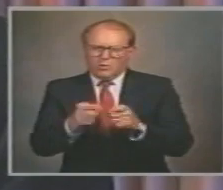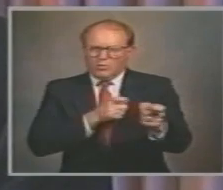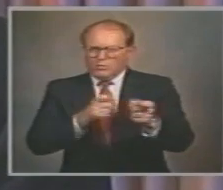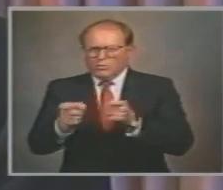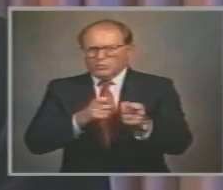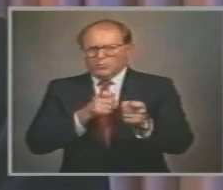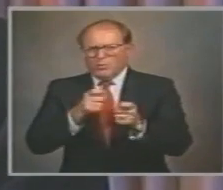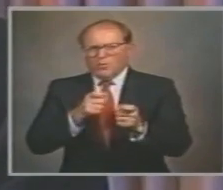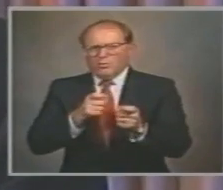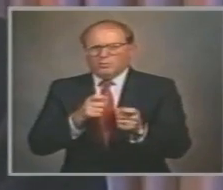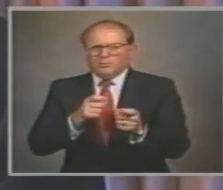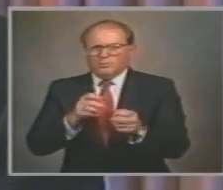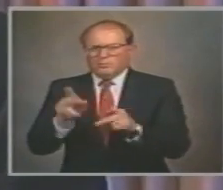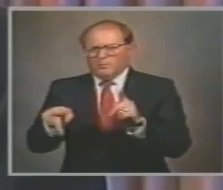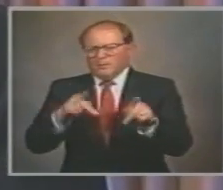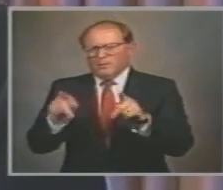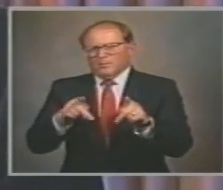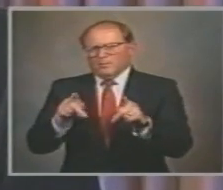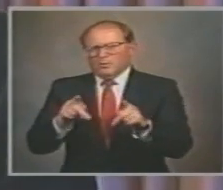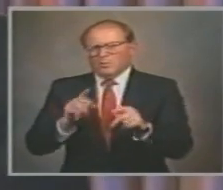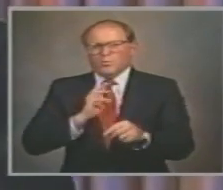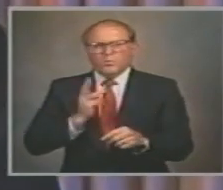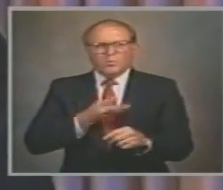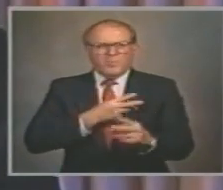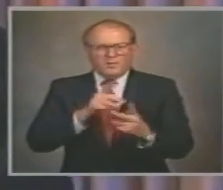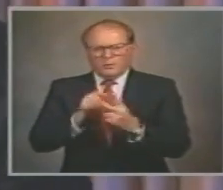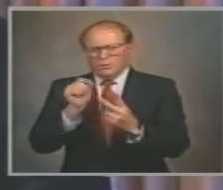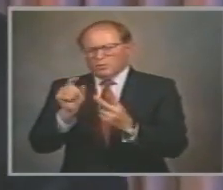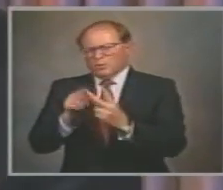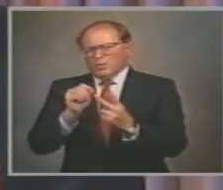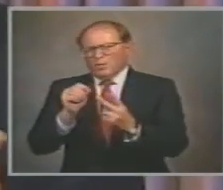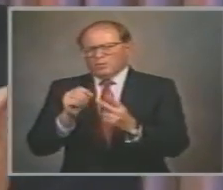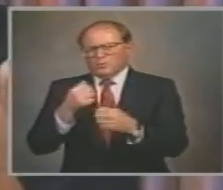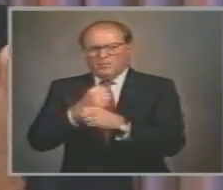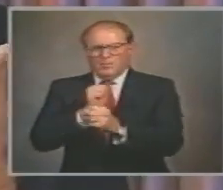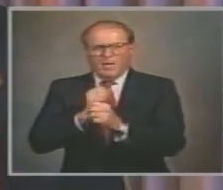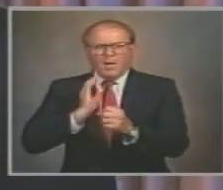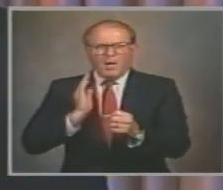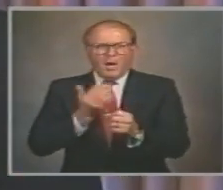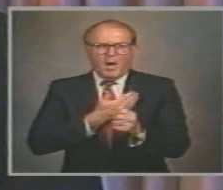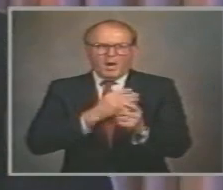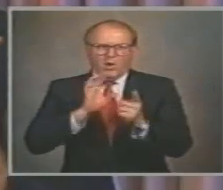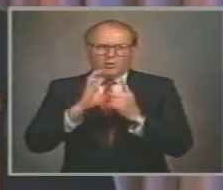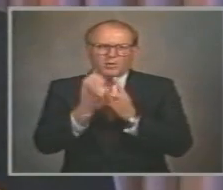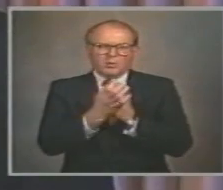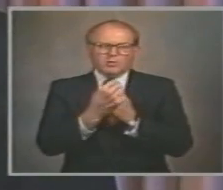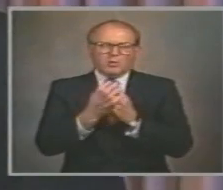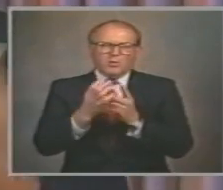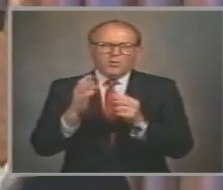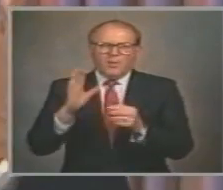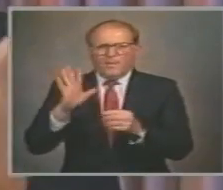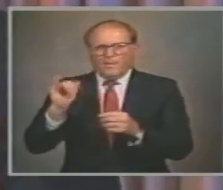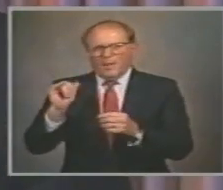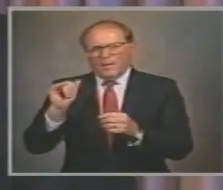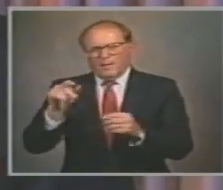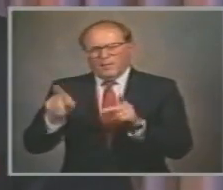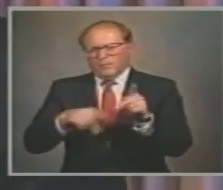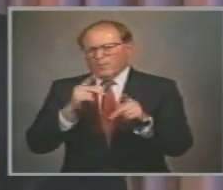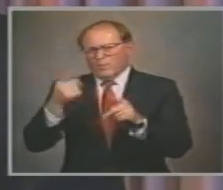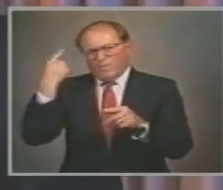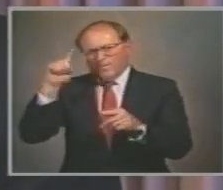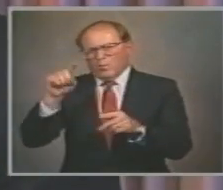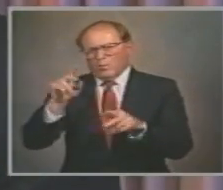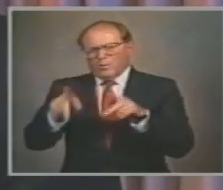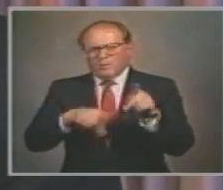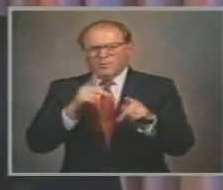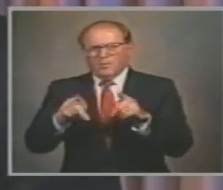order Of its people We have chosen To create Our society Of the people By the people And for the